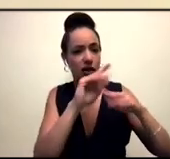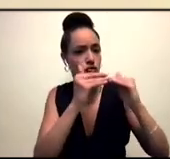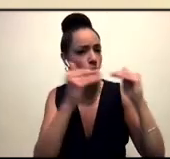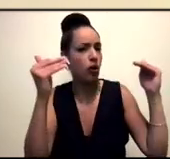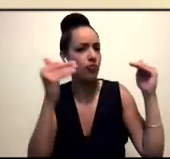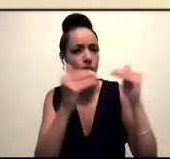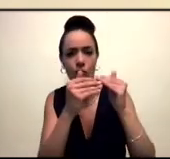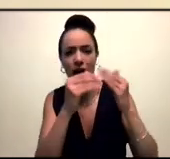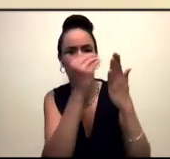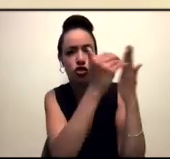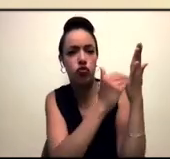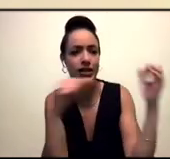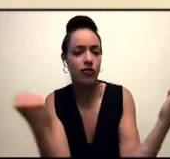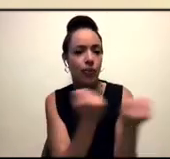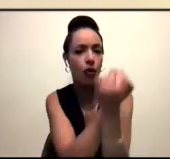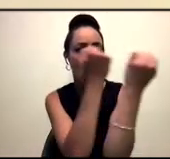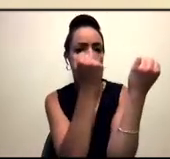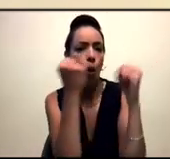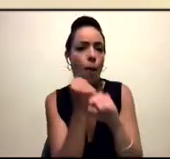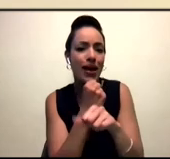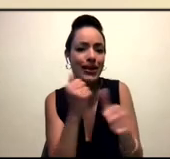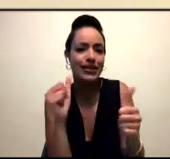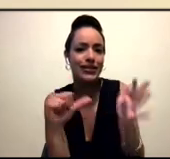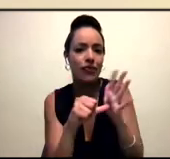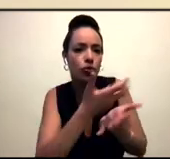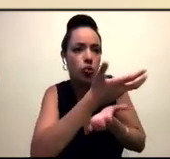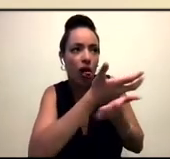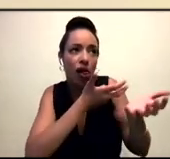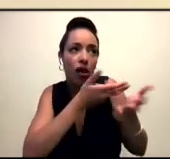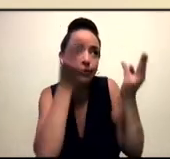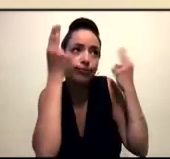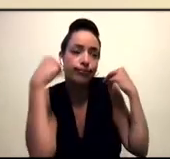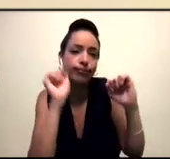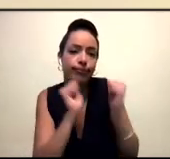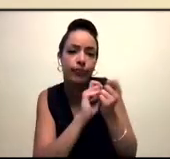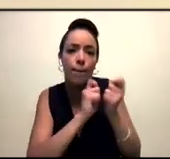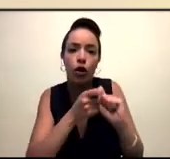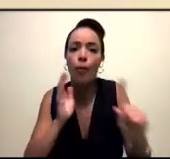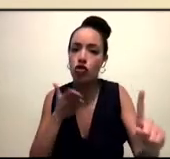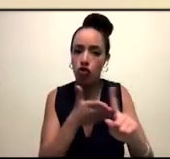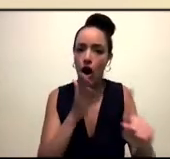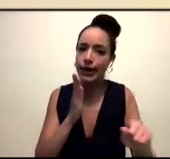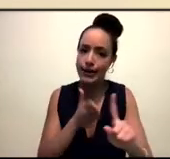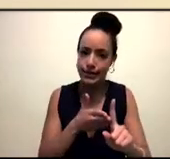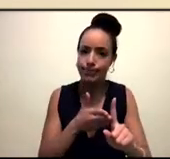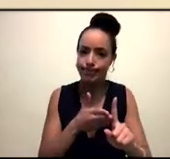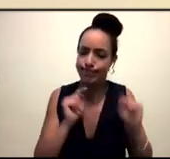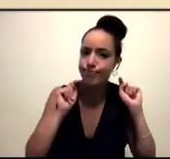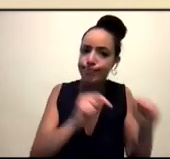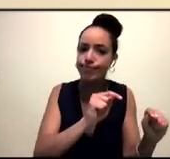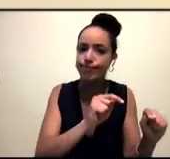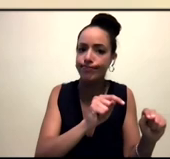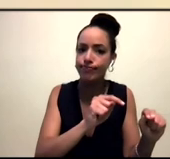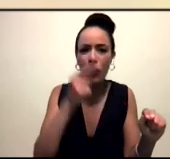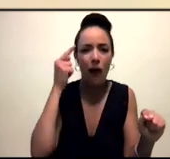to be co-opted to powers ends and taking and making them targets. And I think that that is really the case. I think we're seeing that a